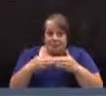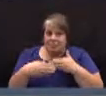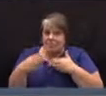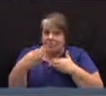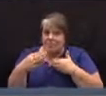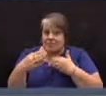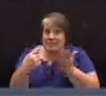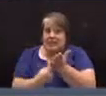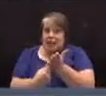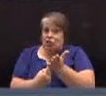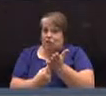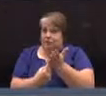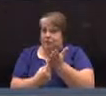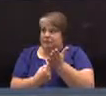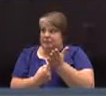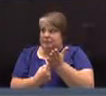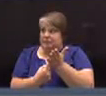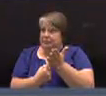discussion?